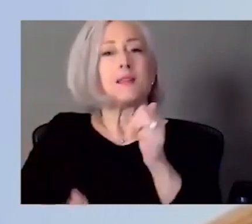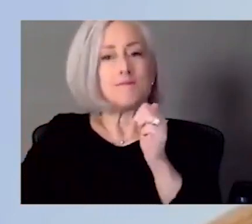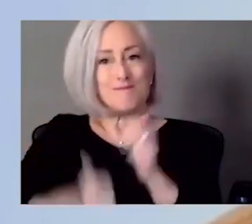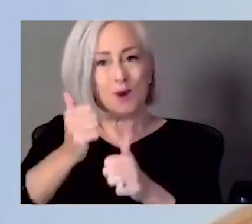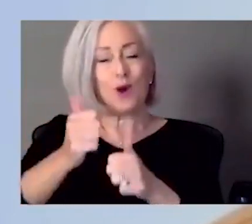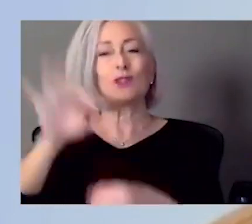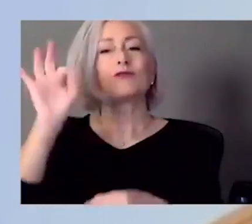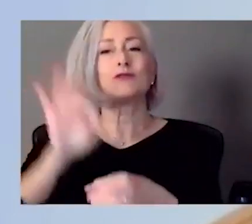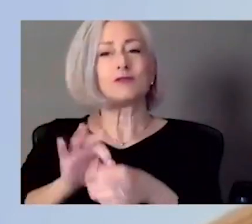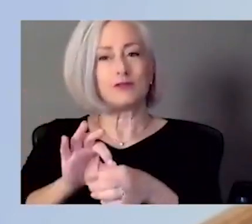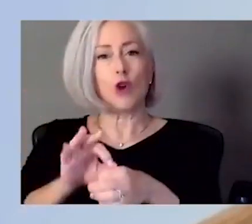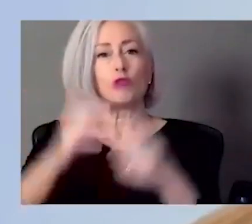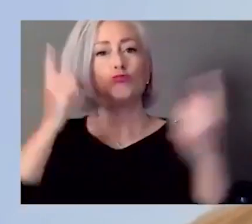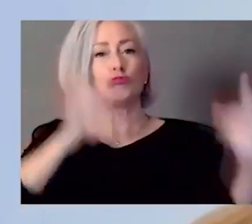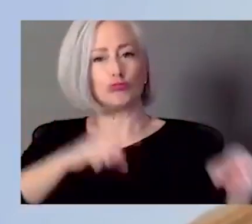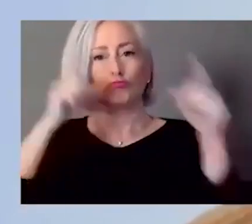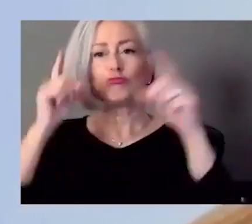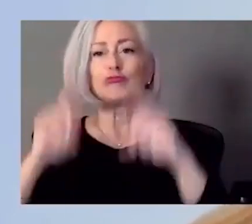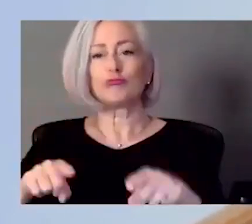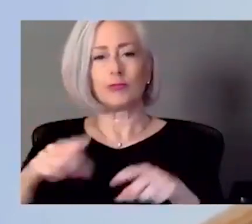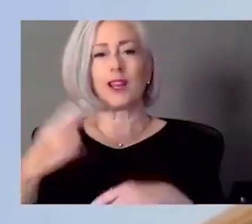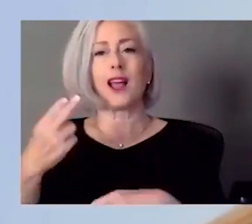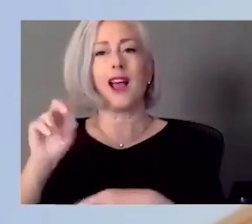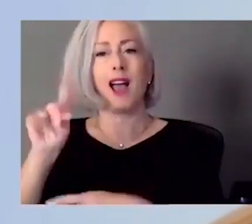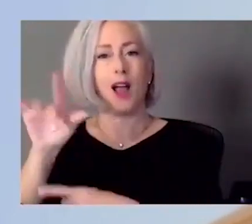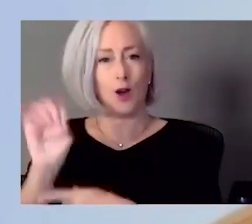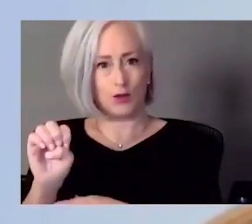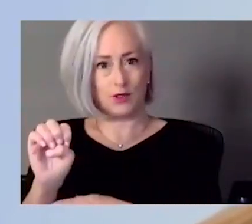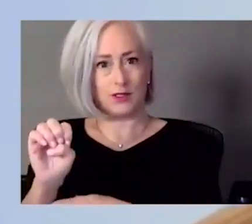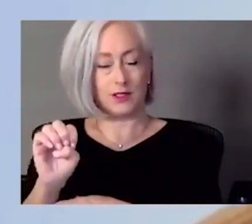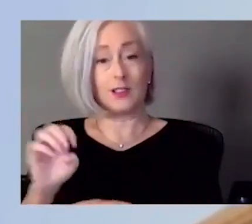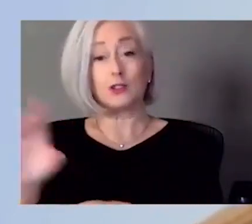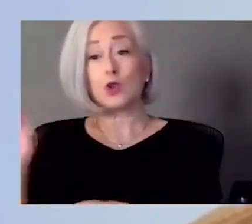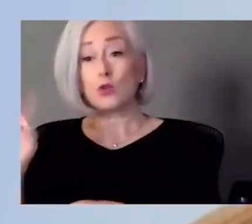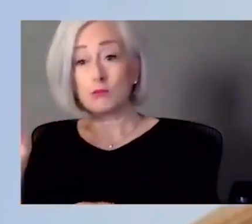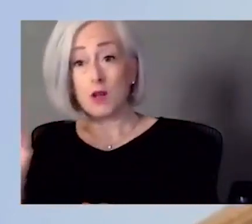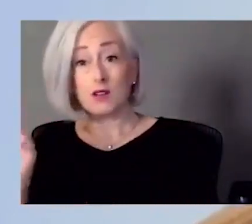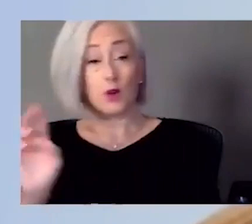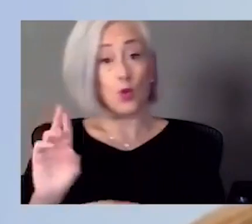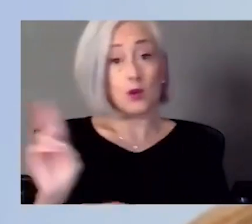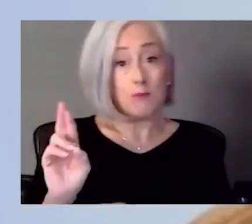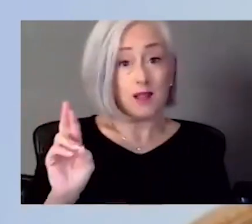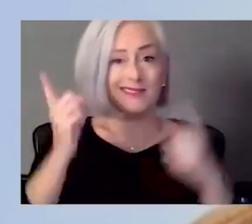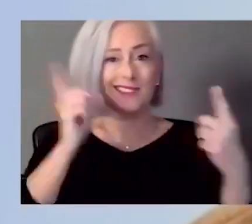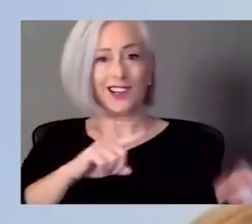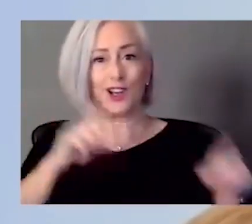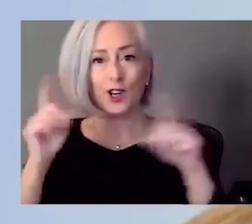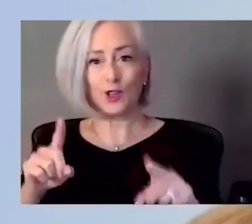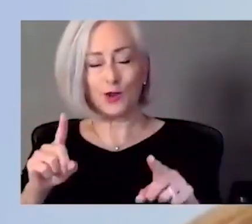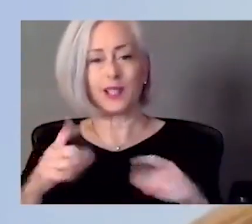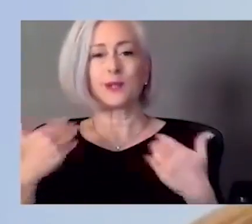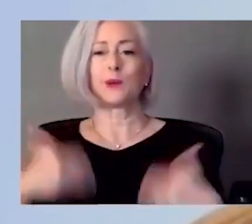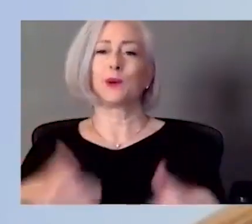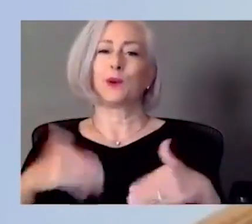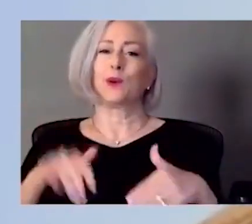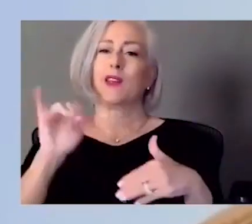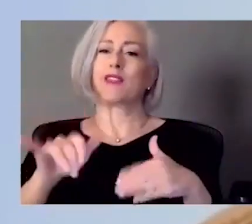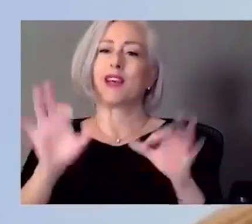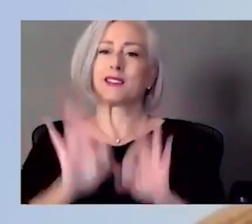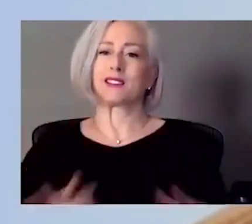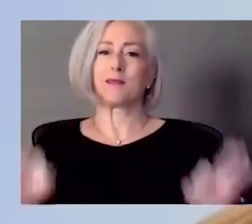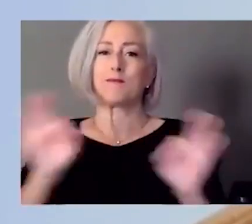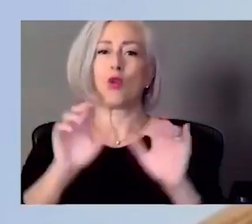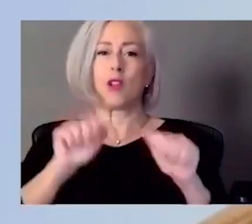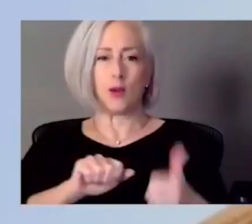Democrats and Republicans did agree on with a majority vote. So that's significant as we address racial